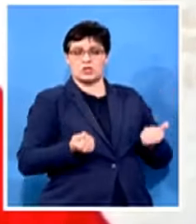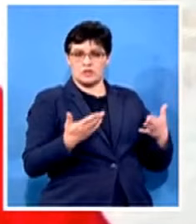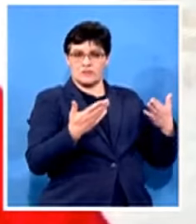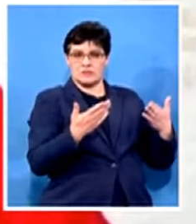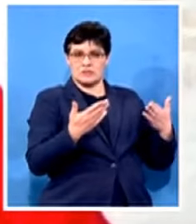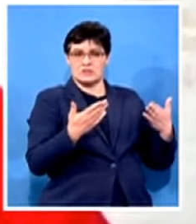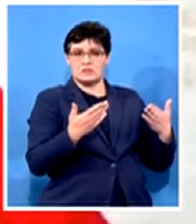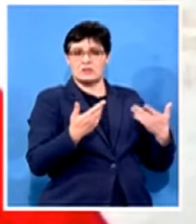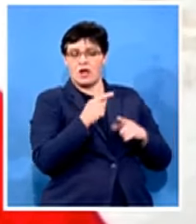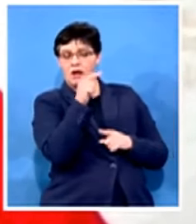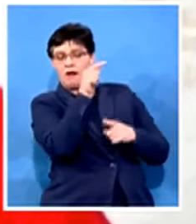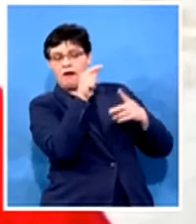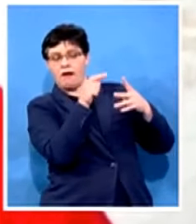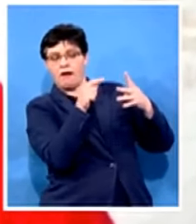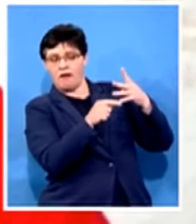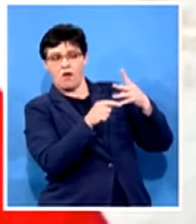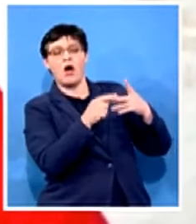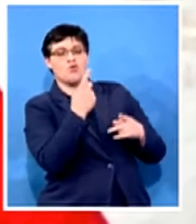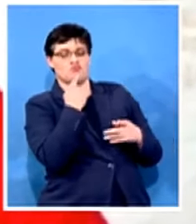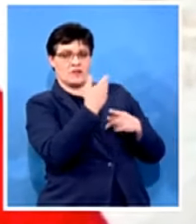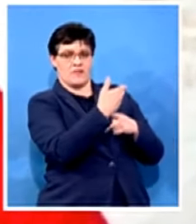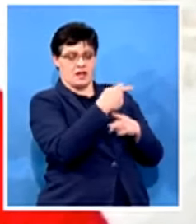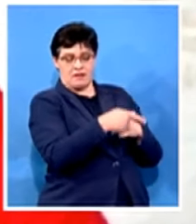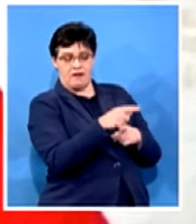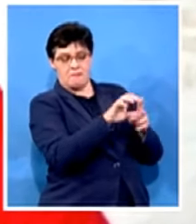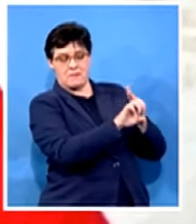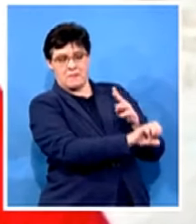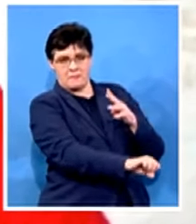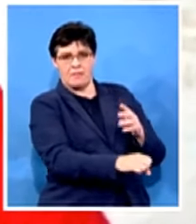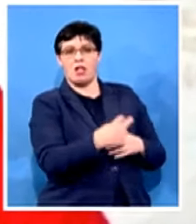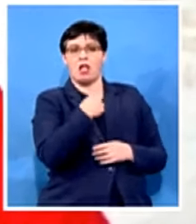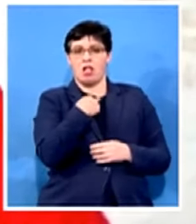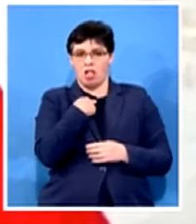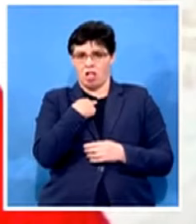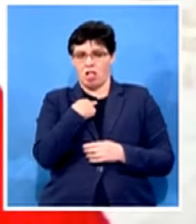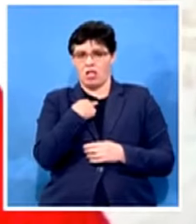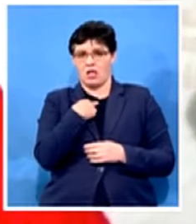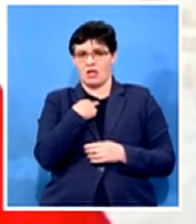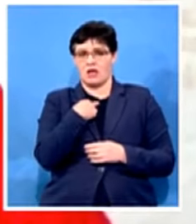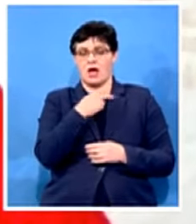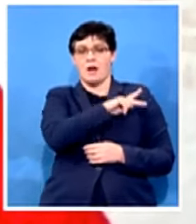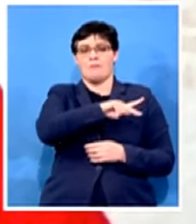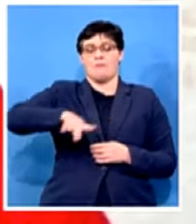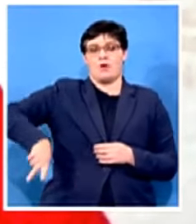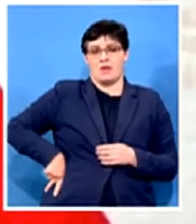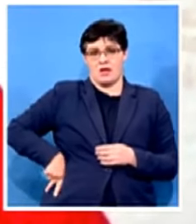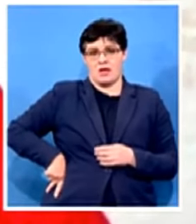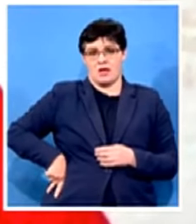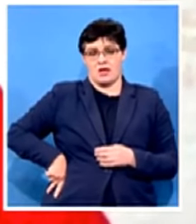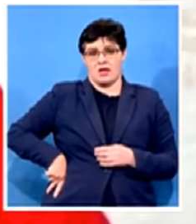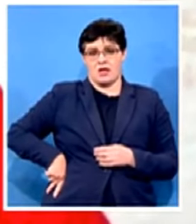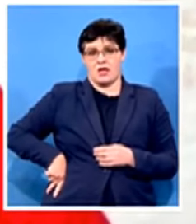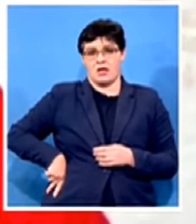unfortunately the the premier by then uh was also